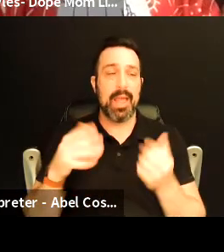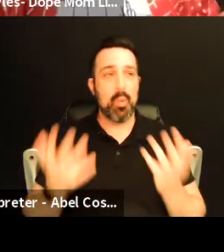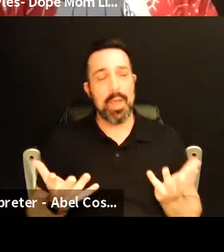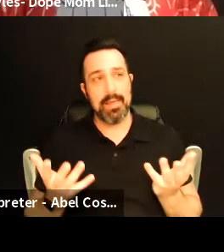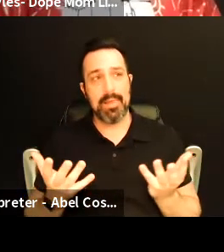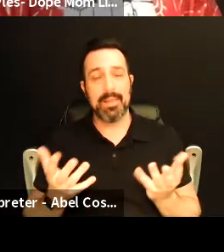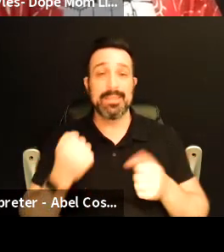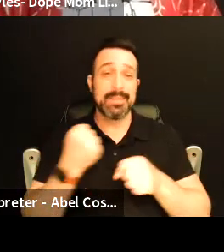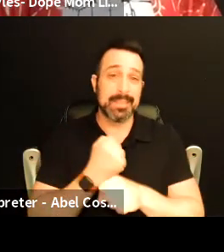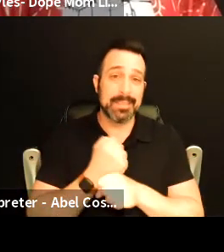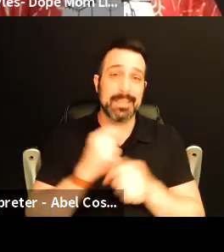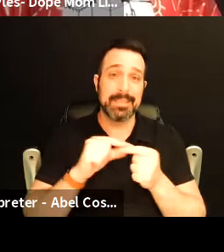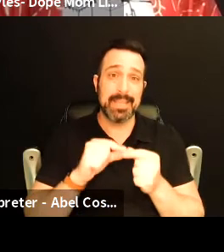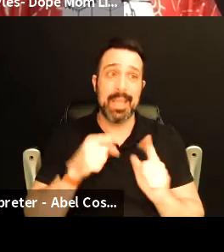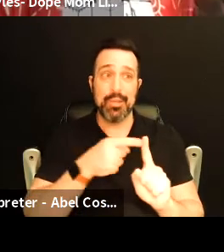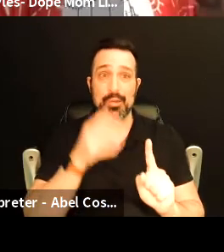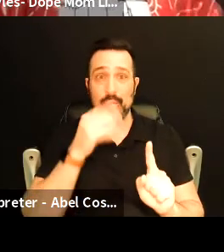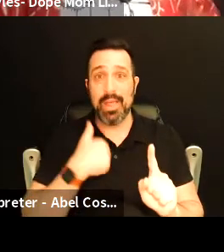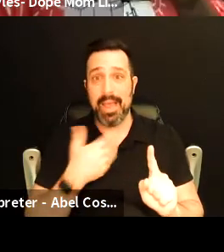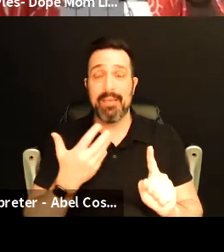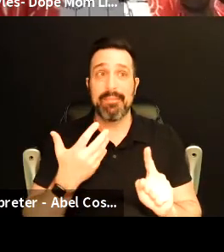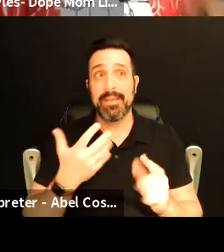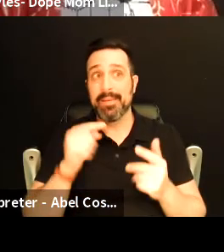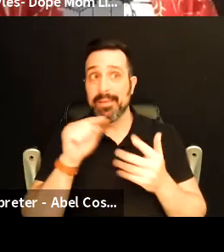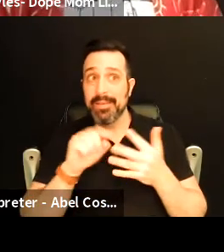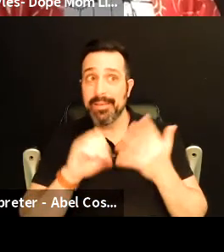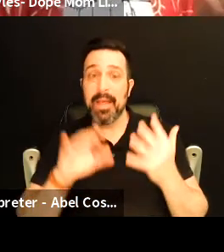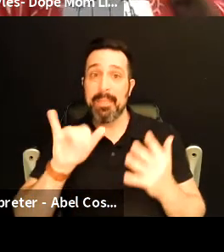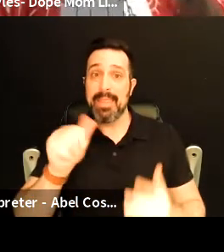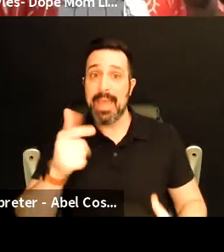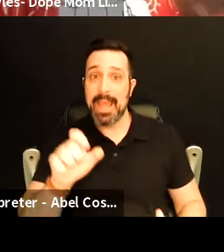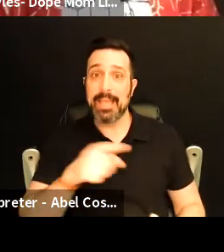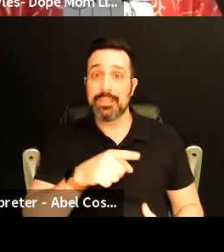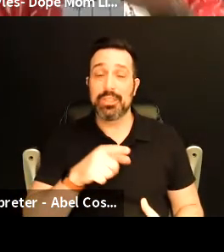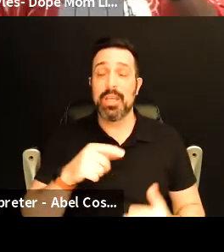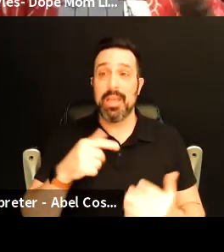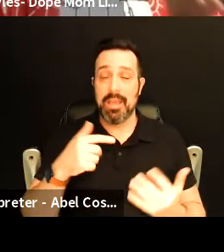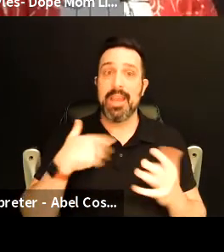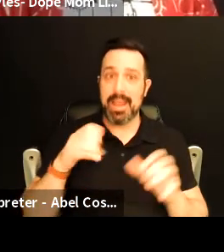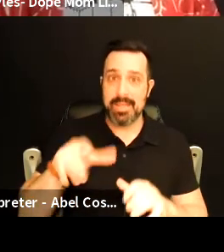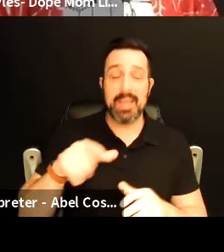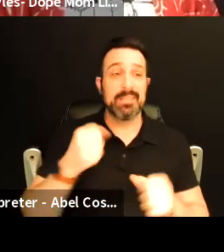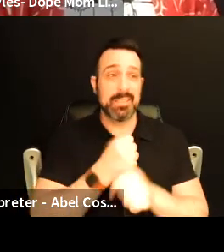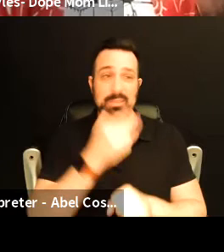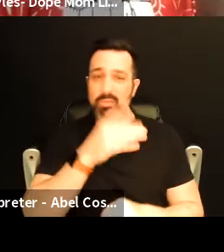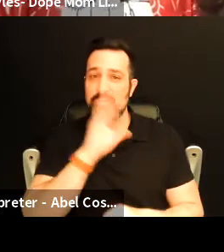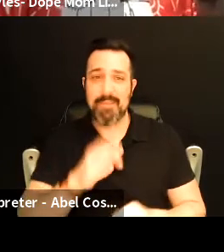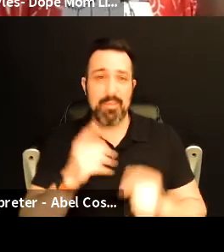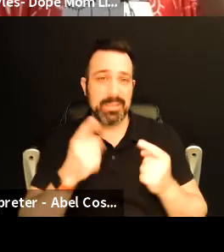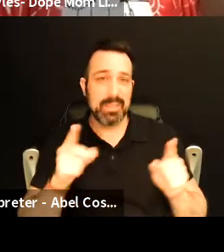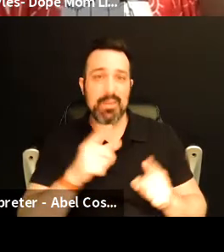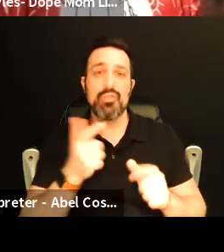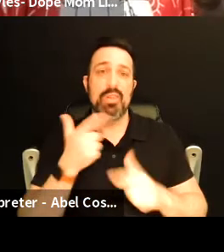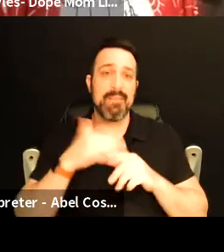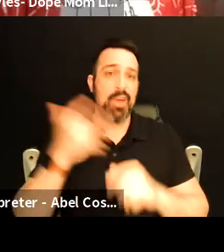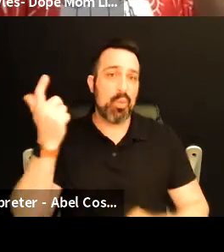statistics say that you'll have another one by this age and I did that and then statistics say you'll never be successful and you'll live on